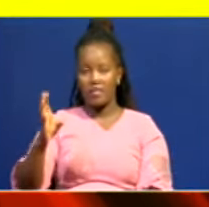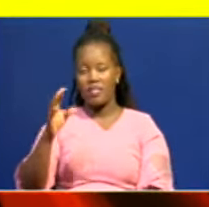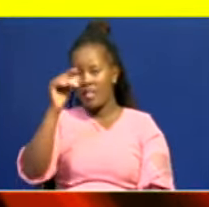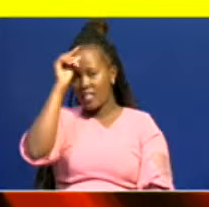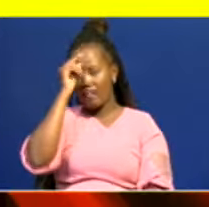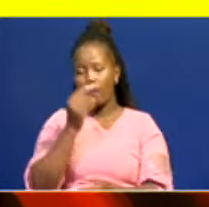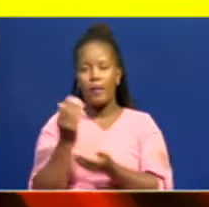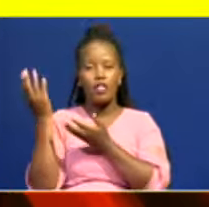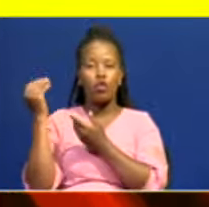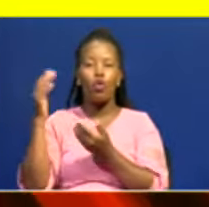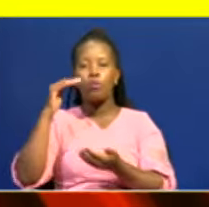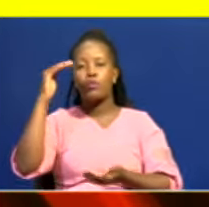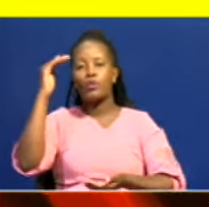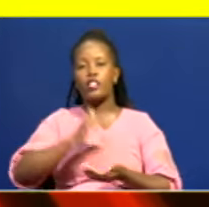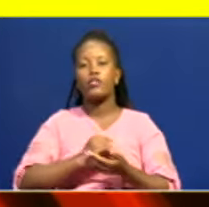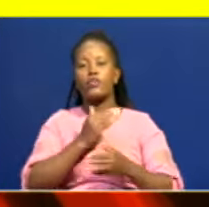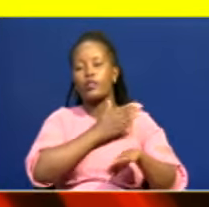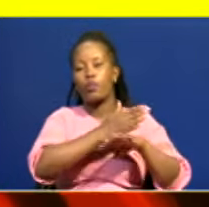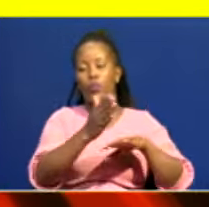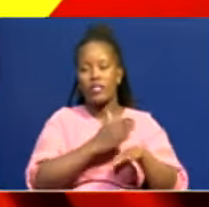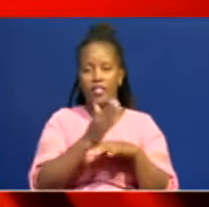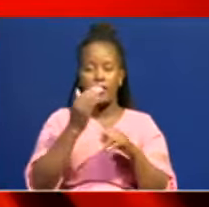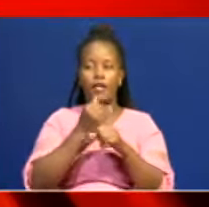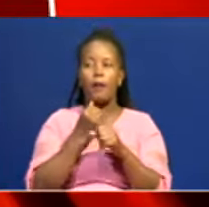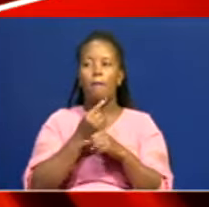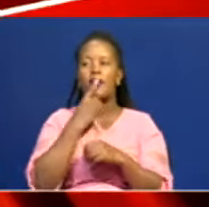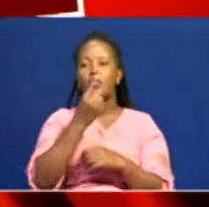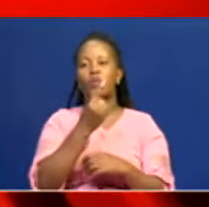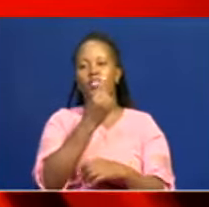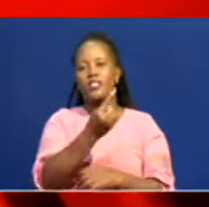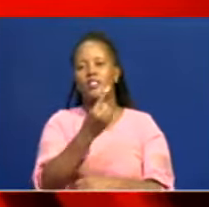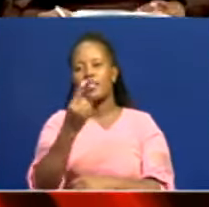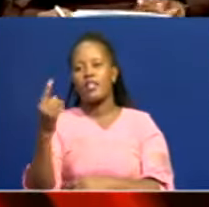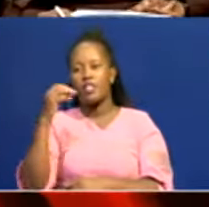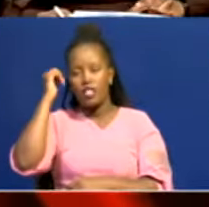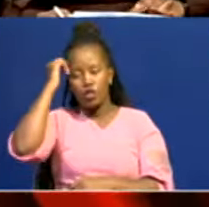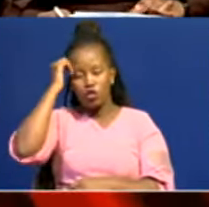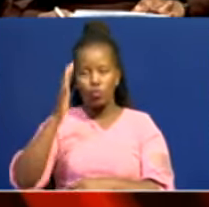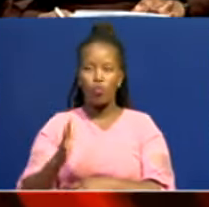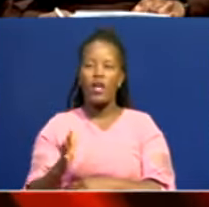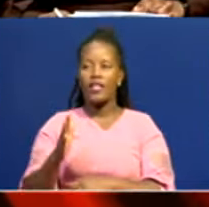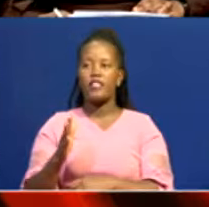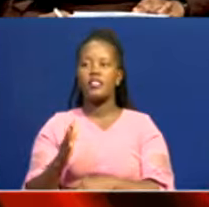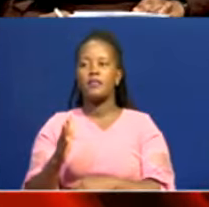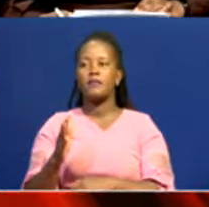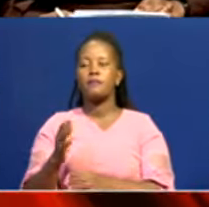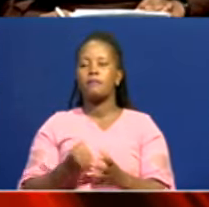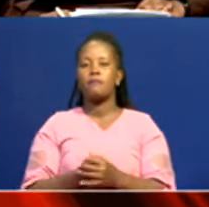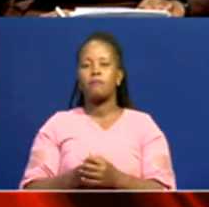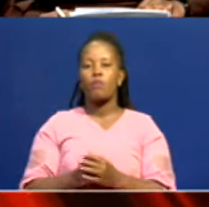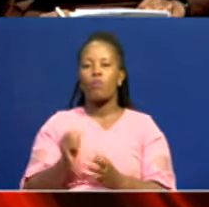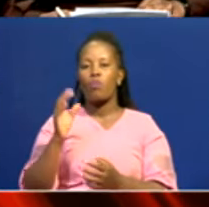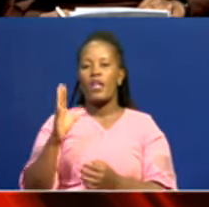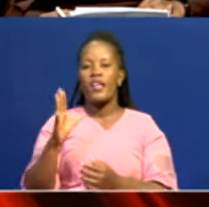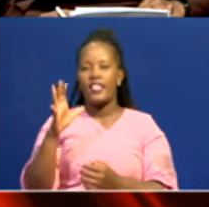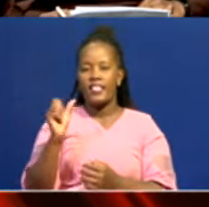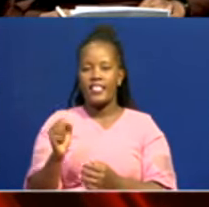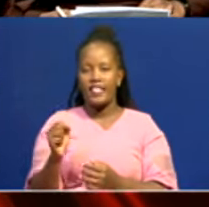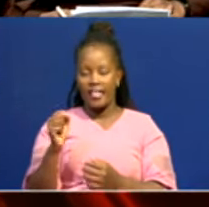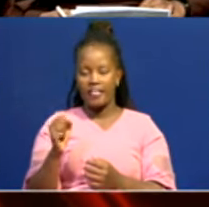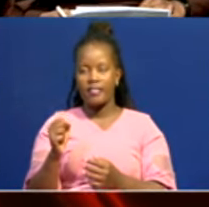wastage and ensure each runner has options for youth. Education Cabinet Secretary